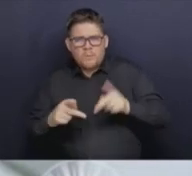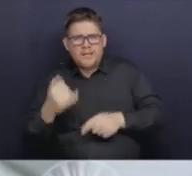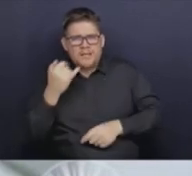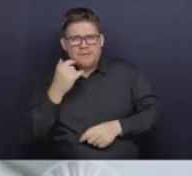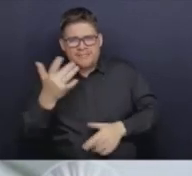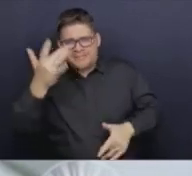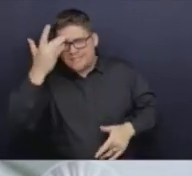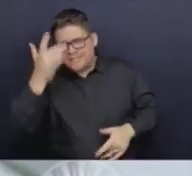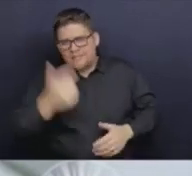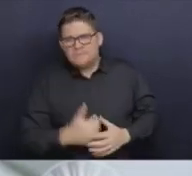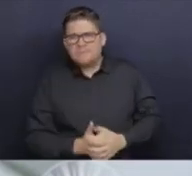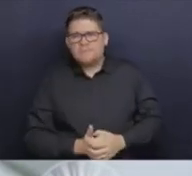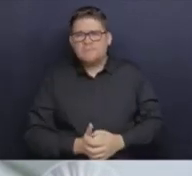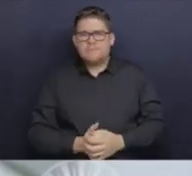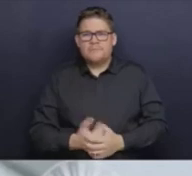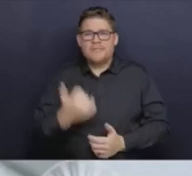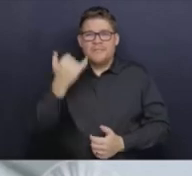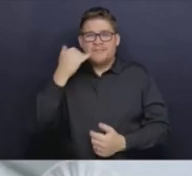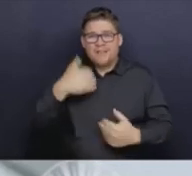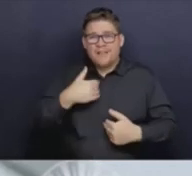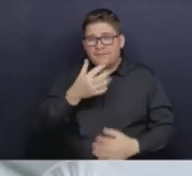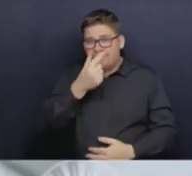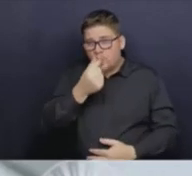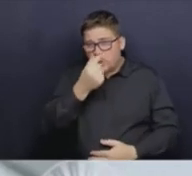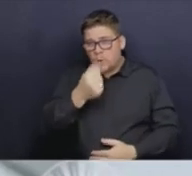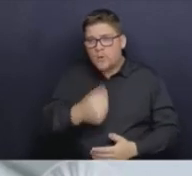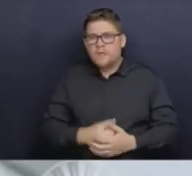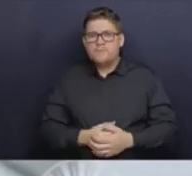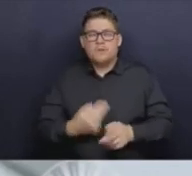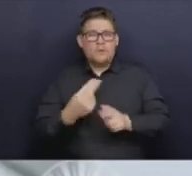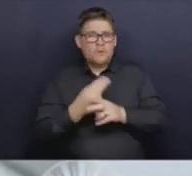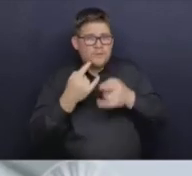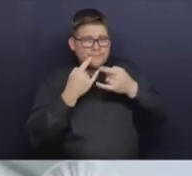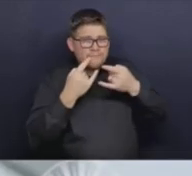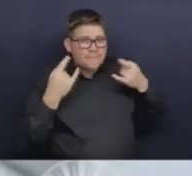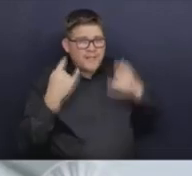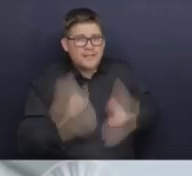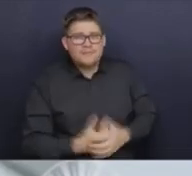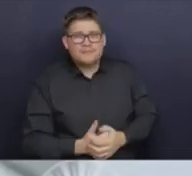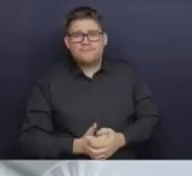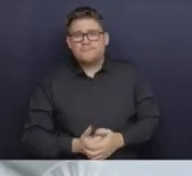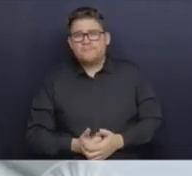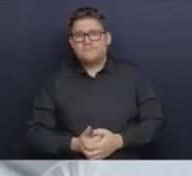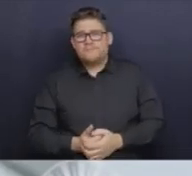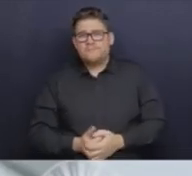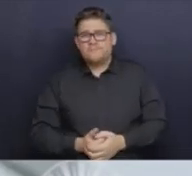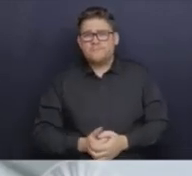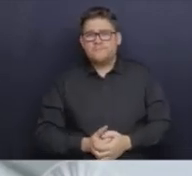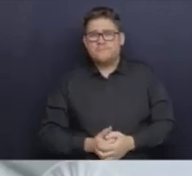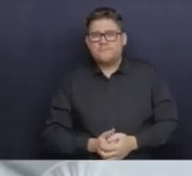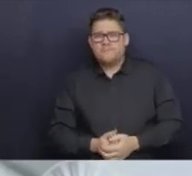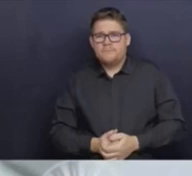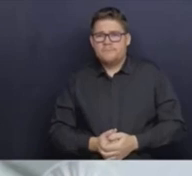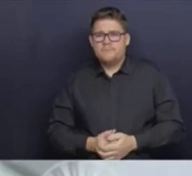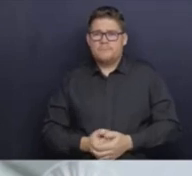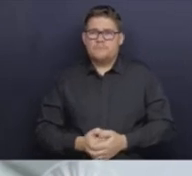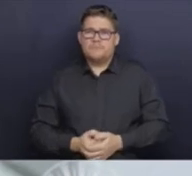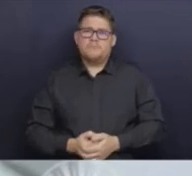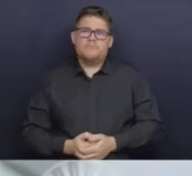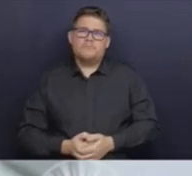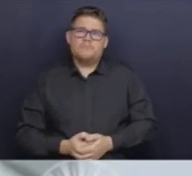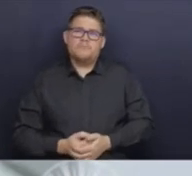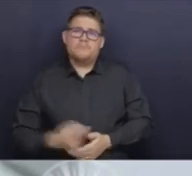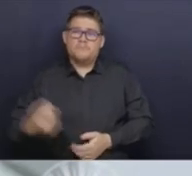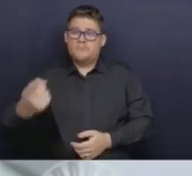mild symptoms, we need to be around others, wear a mask. And those of us who are most at risk, we can do extra